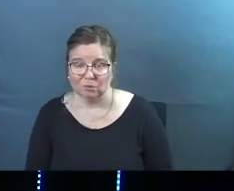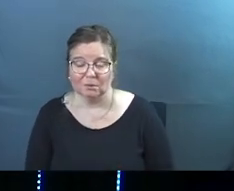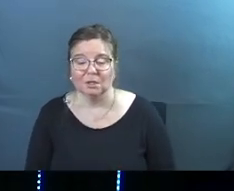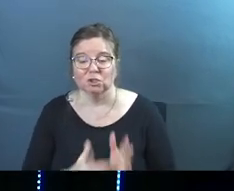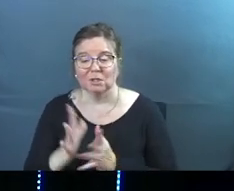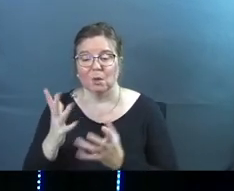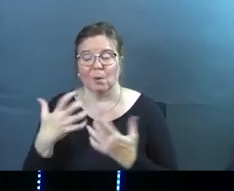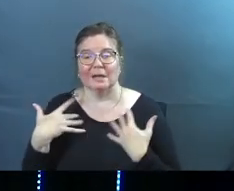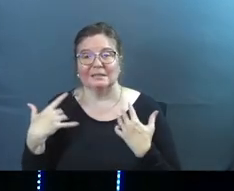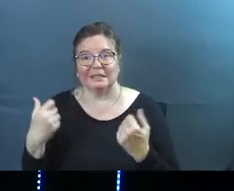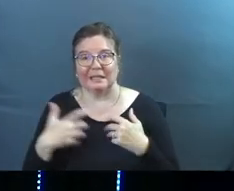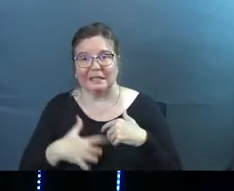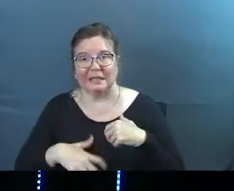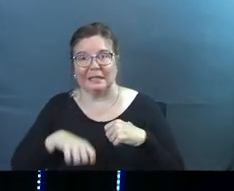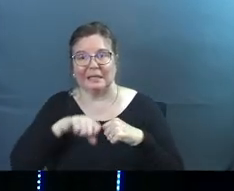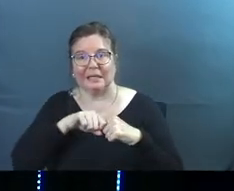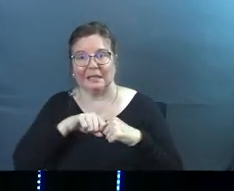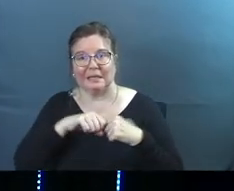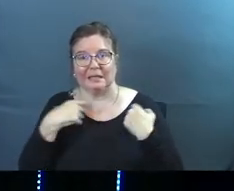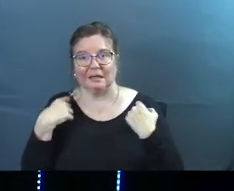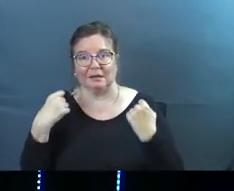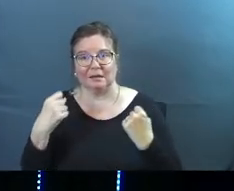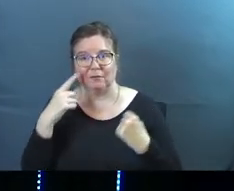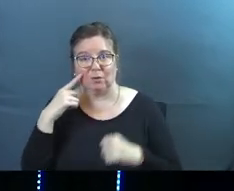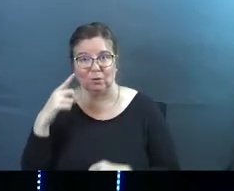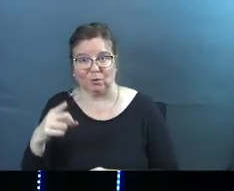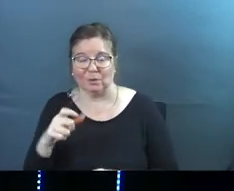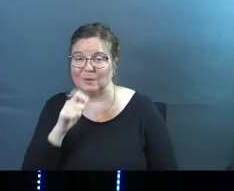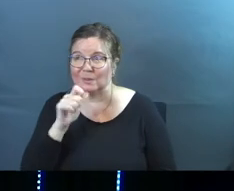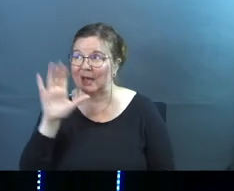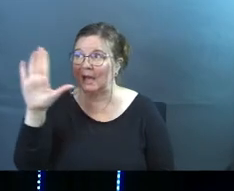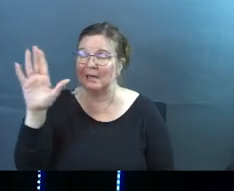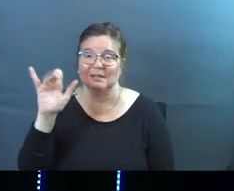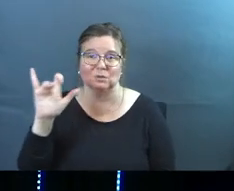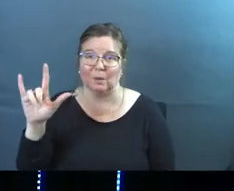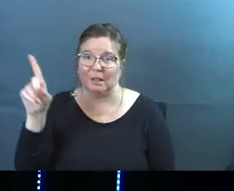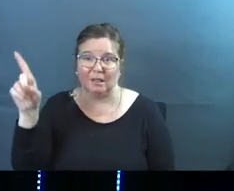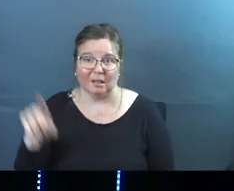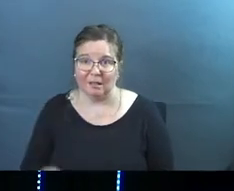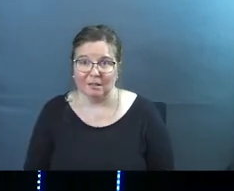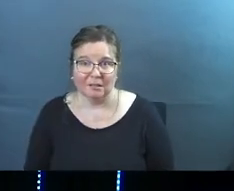Jesus wants healing for you it was not his will